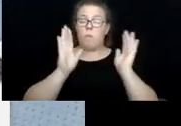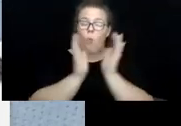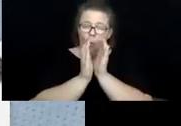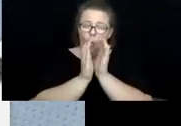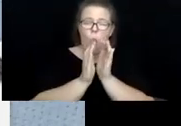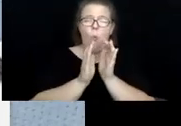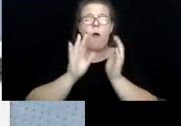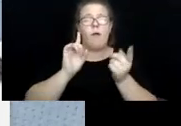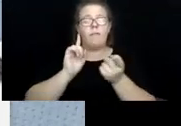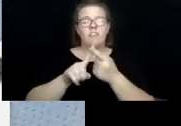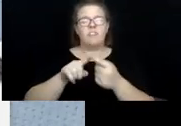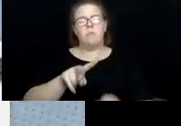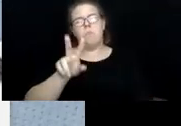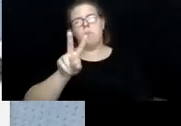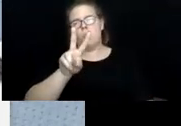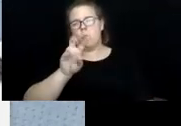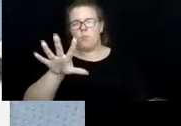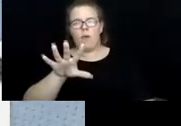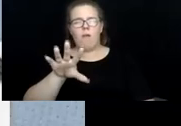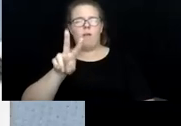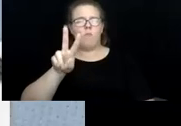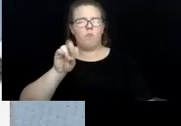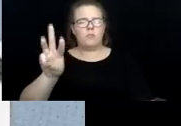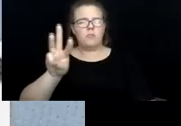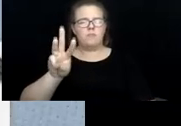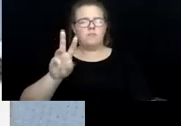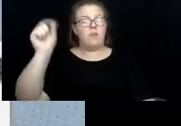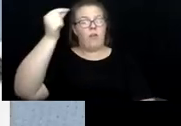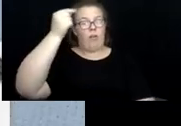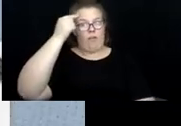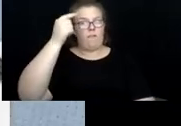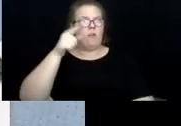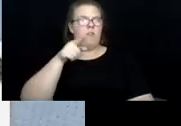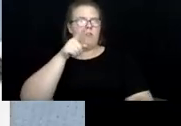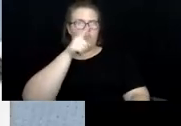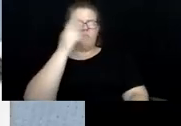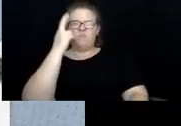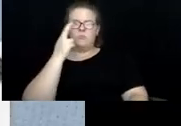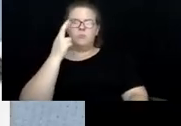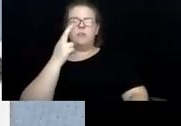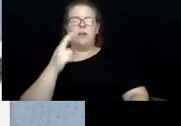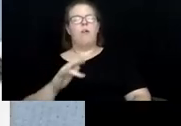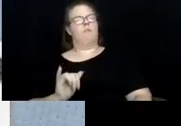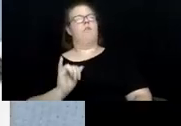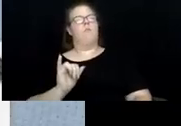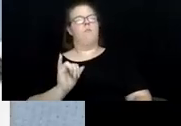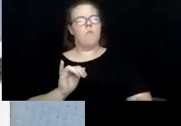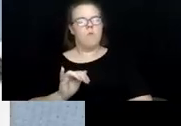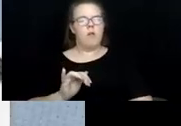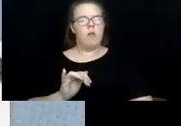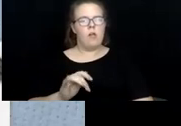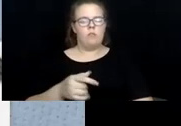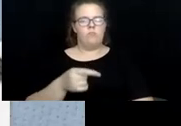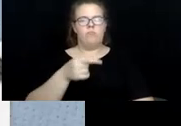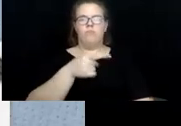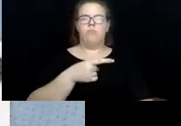2005 or 2006 when the governance in New York State realized that it was much